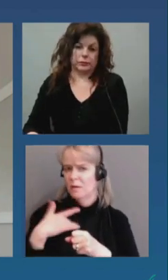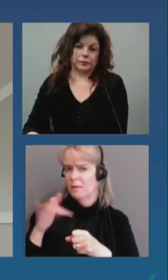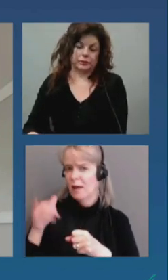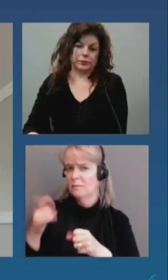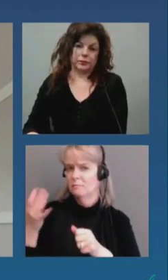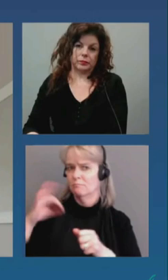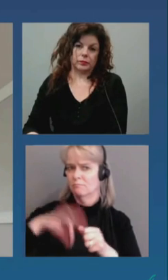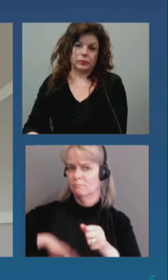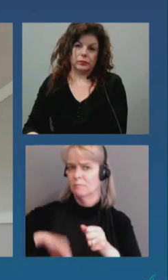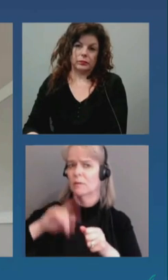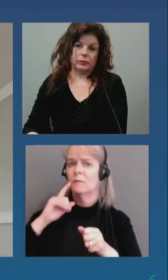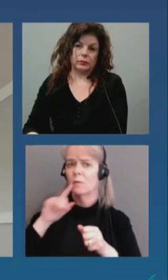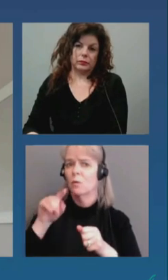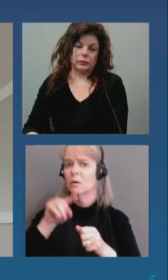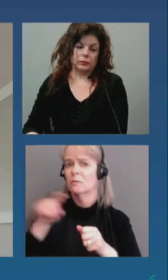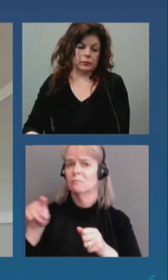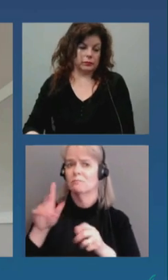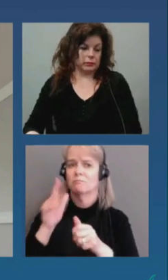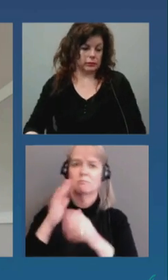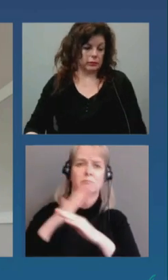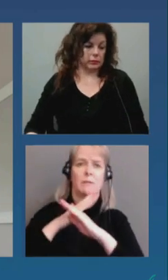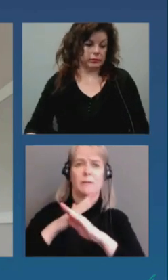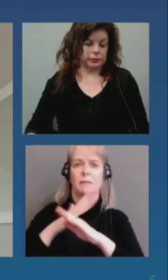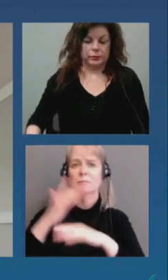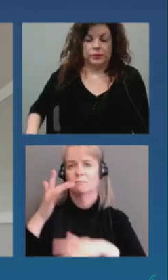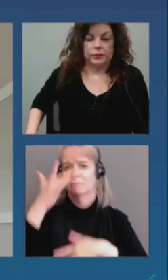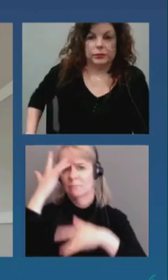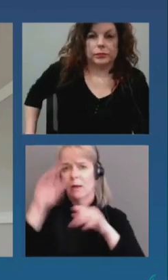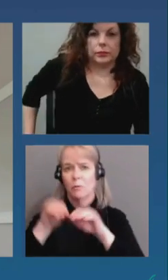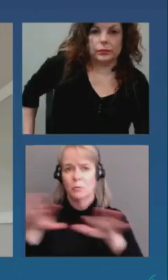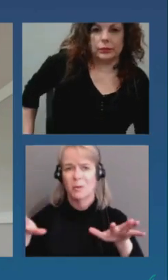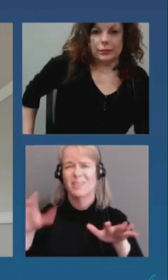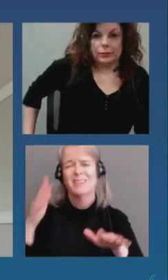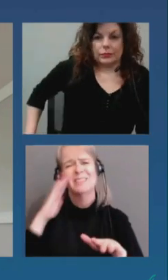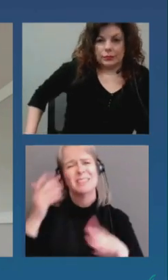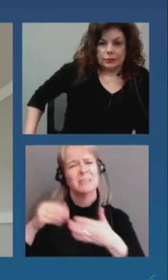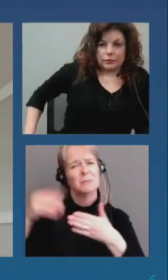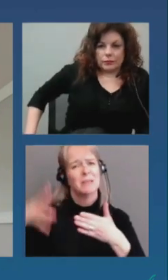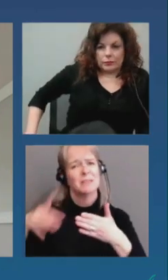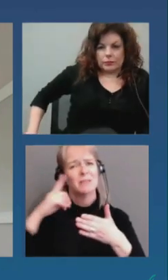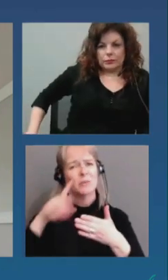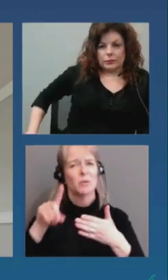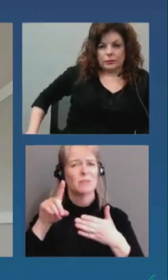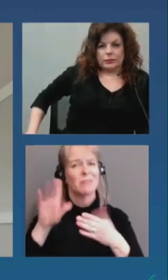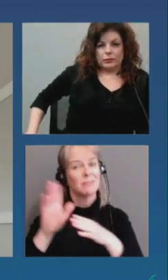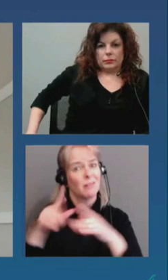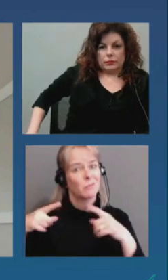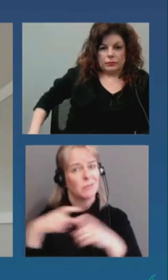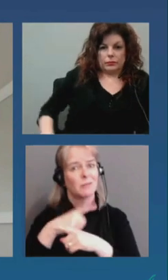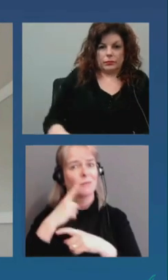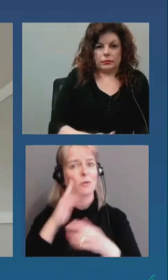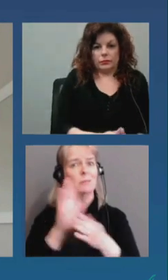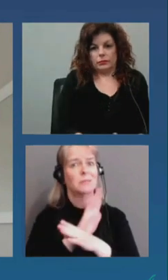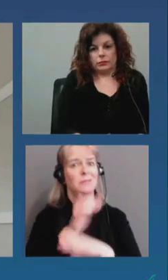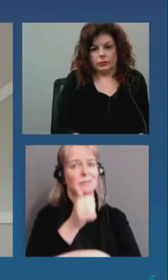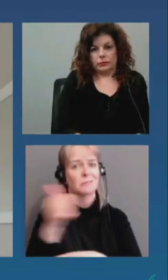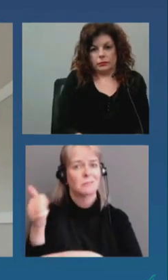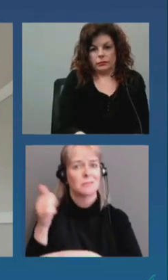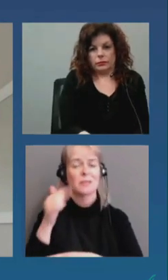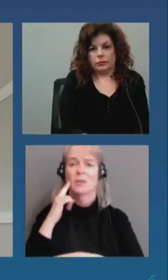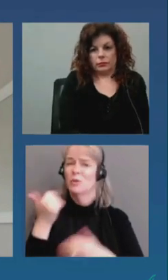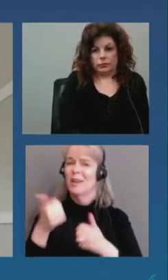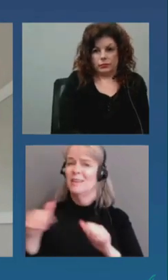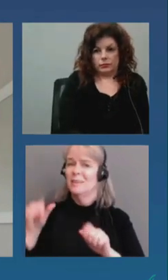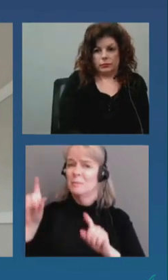expensive and complicated for private businesses to do it themselves are there any plans for pilot projects like the one in kitchener where they have city